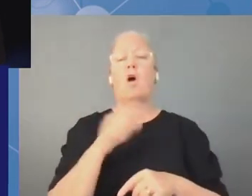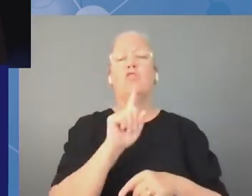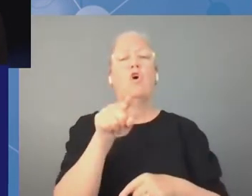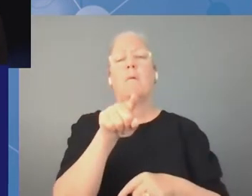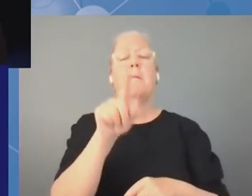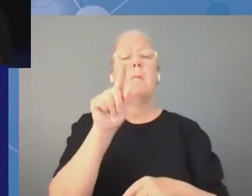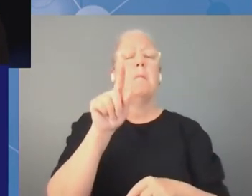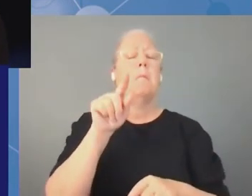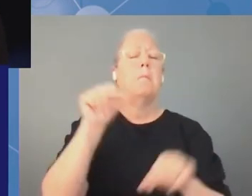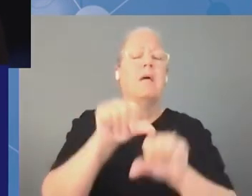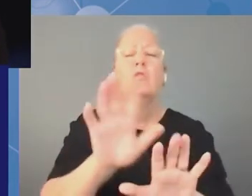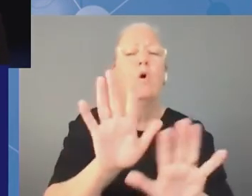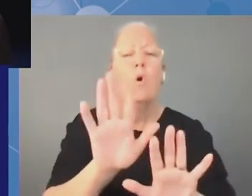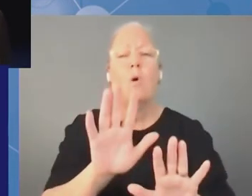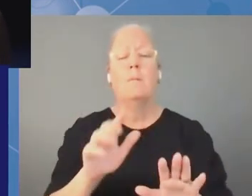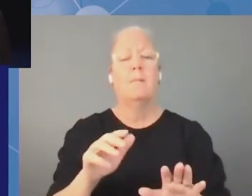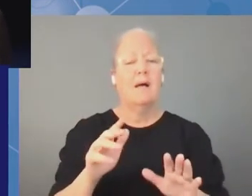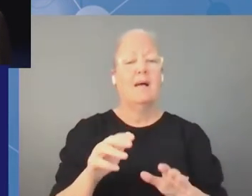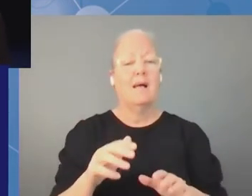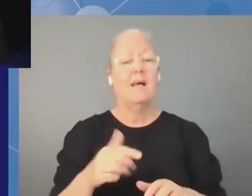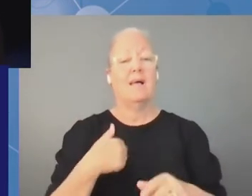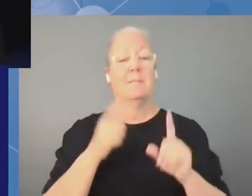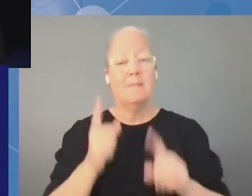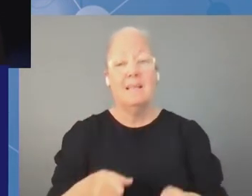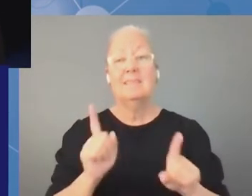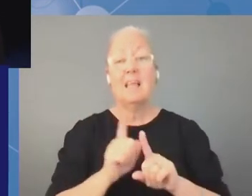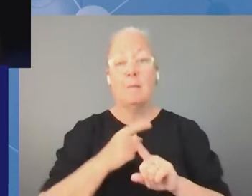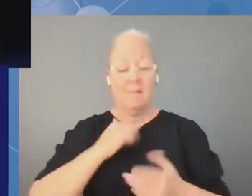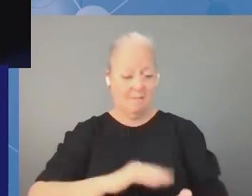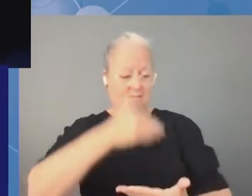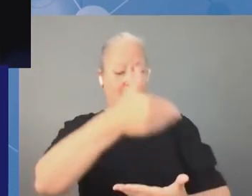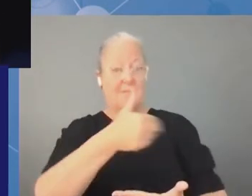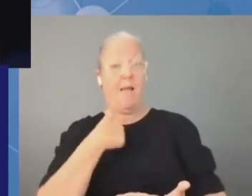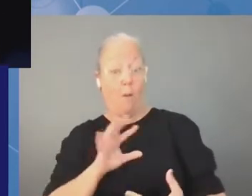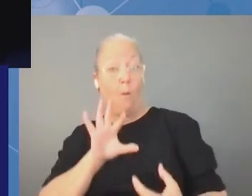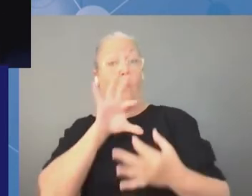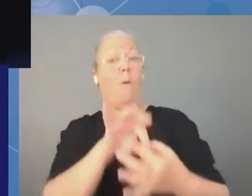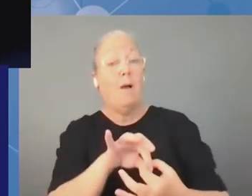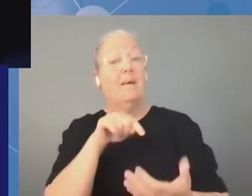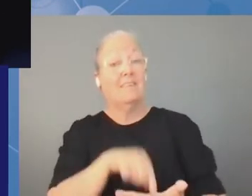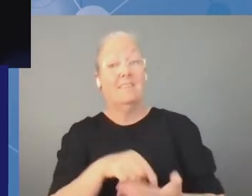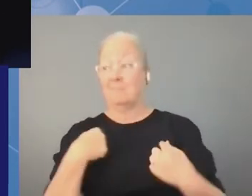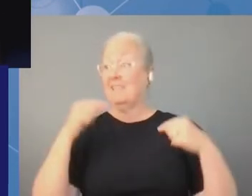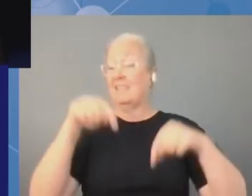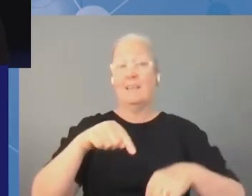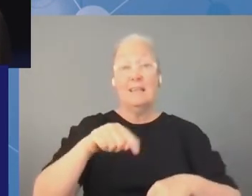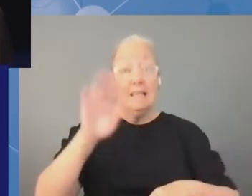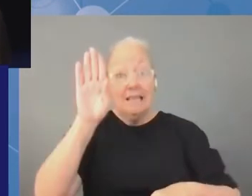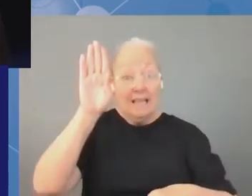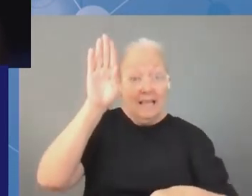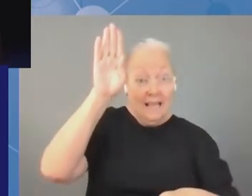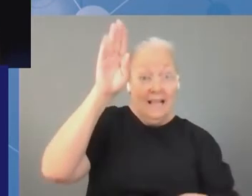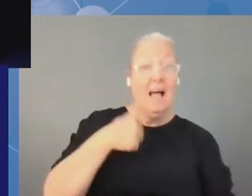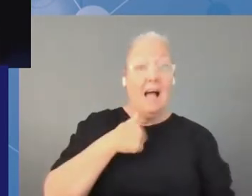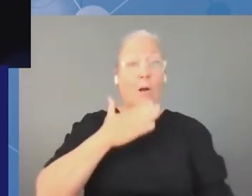sessions i actually had to bring up my laptop and join the zoom session just to be able to say hey i'm here i would like to speak because there's really